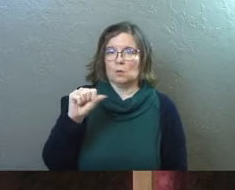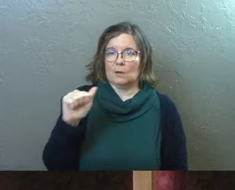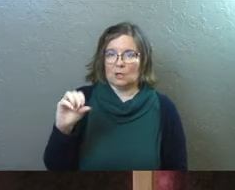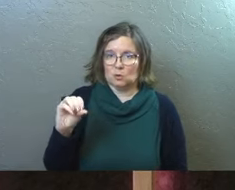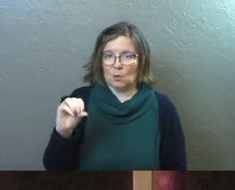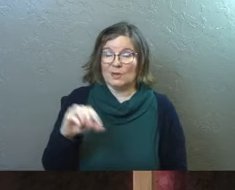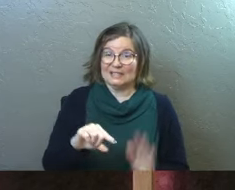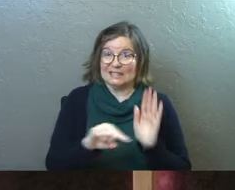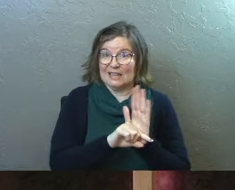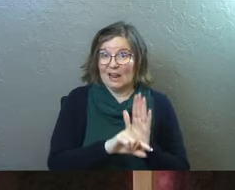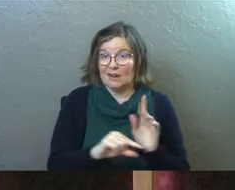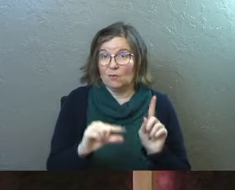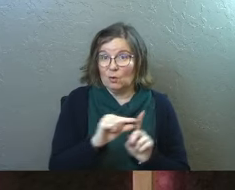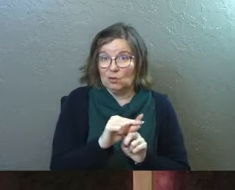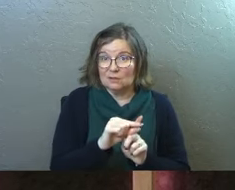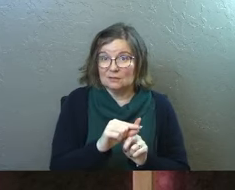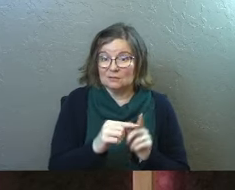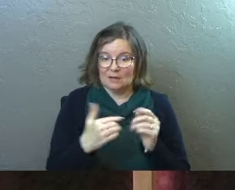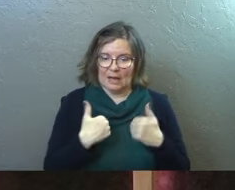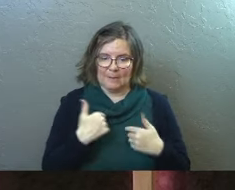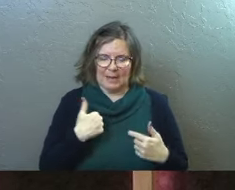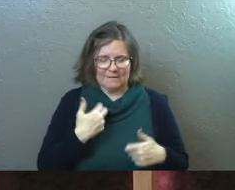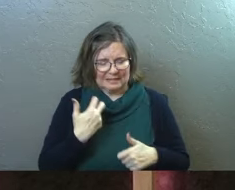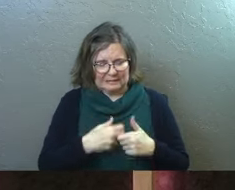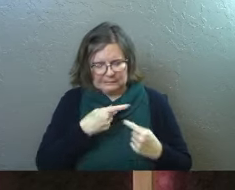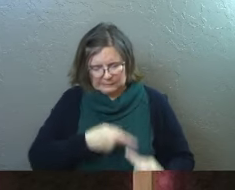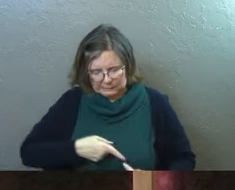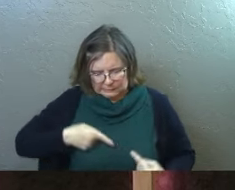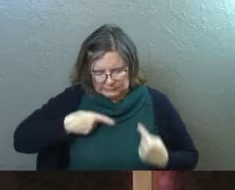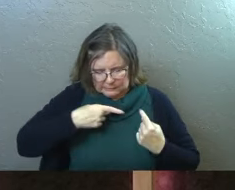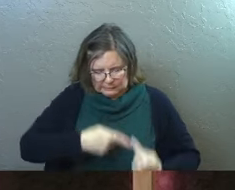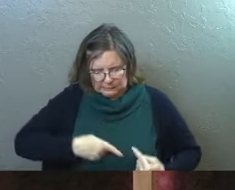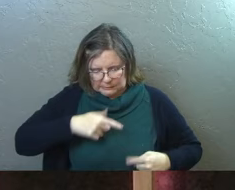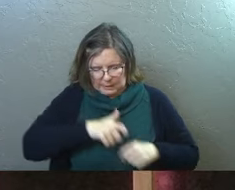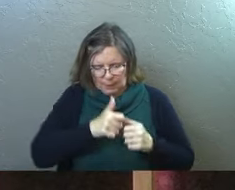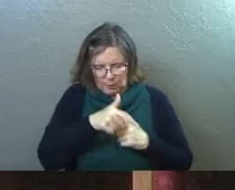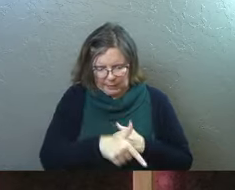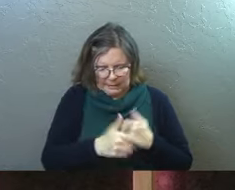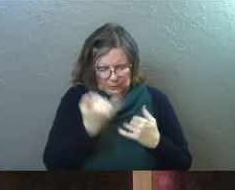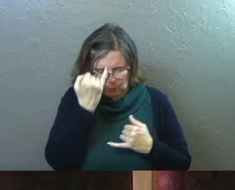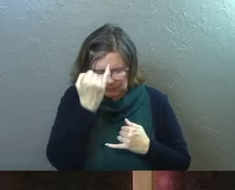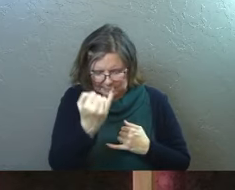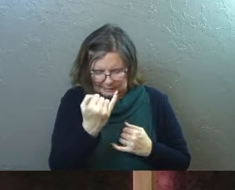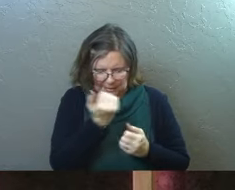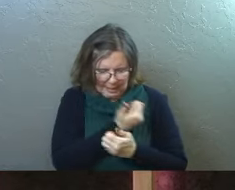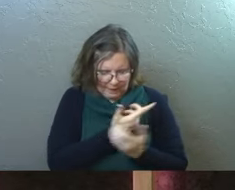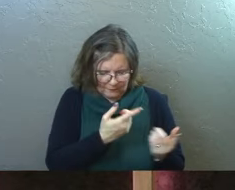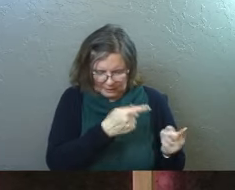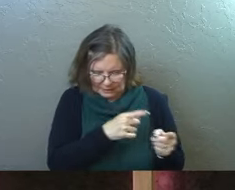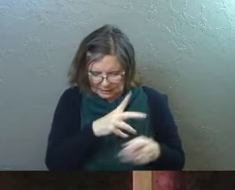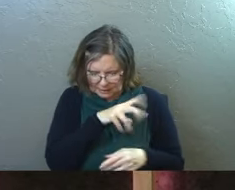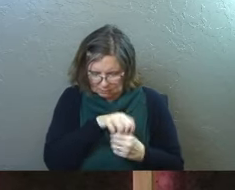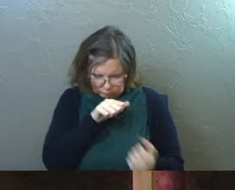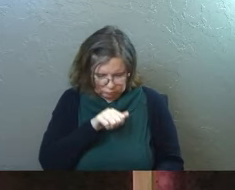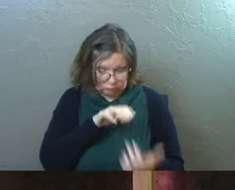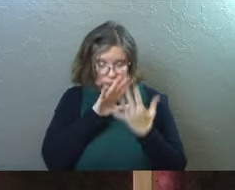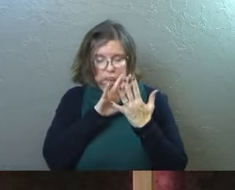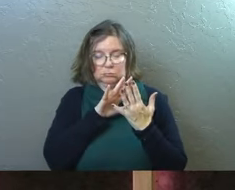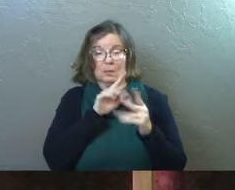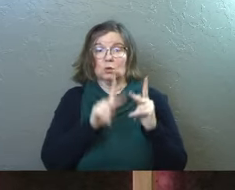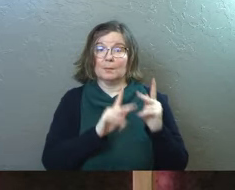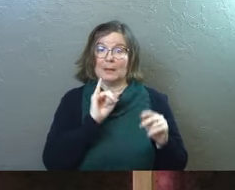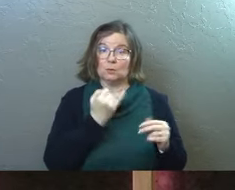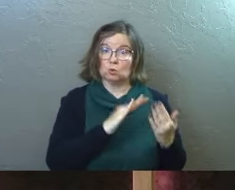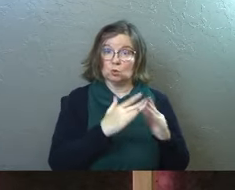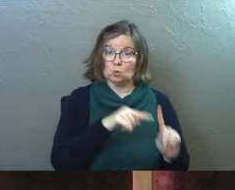It's a negative word. I'm having a difficult time with this whole idea and everything that's in front of me. so the